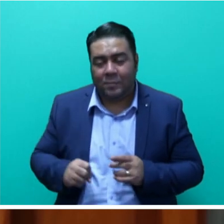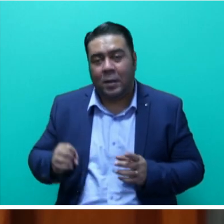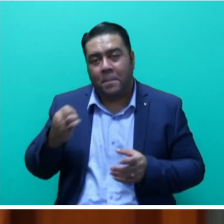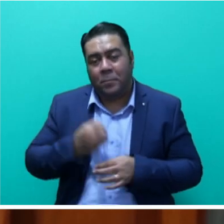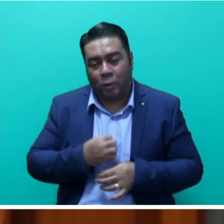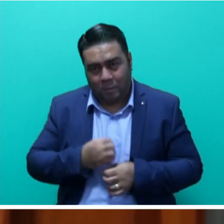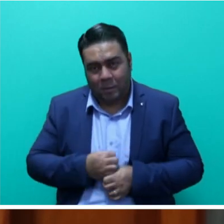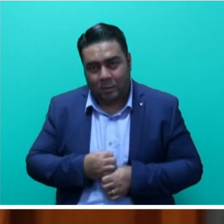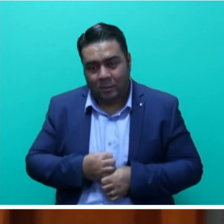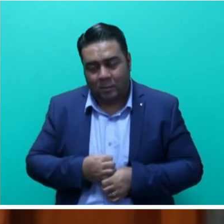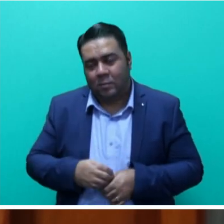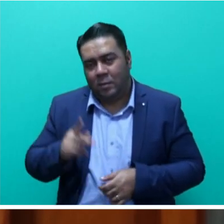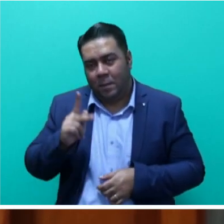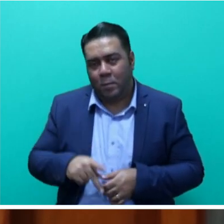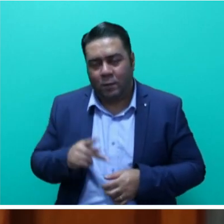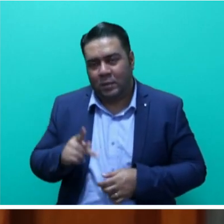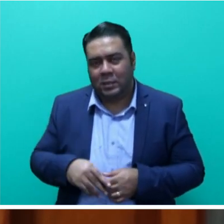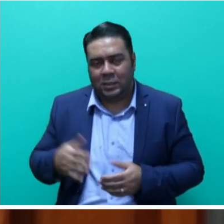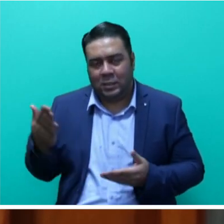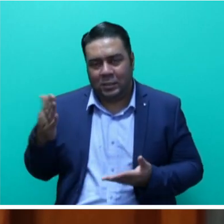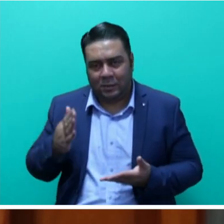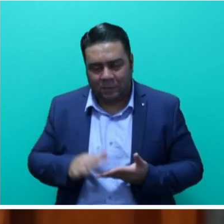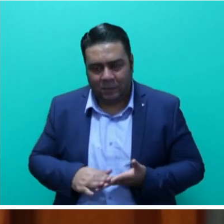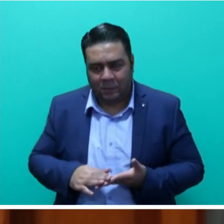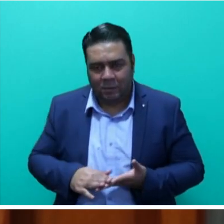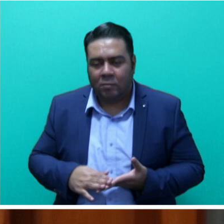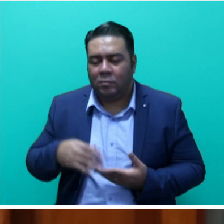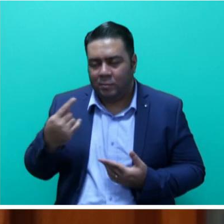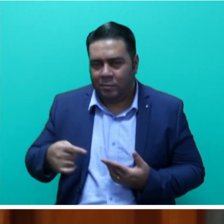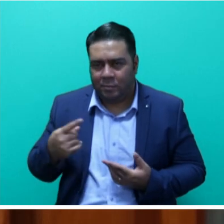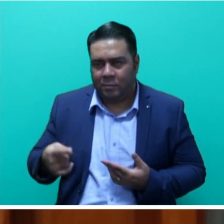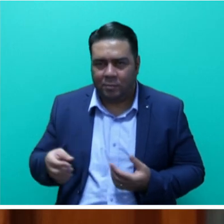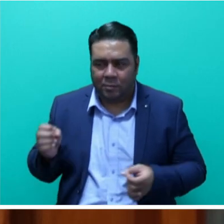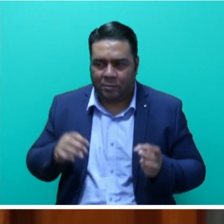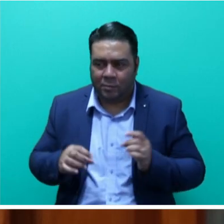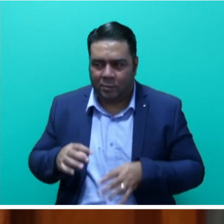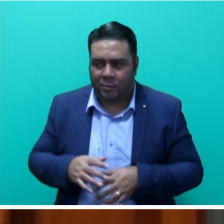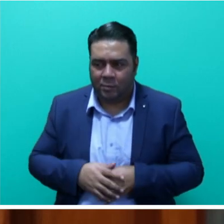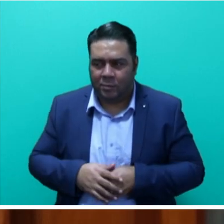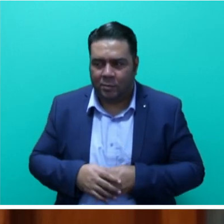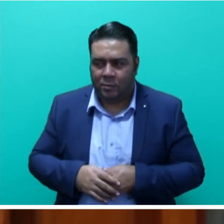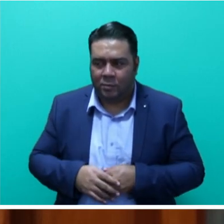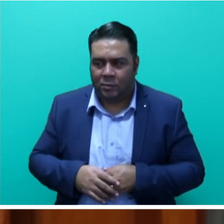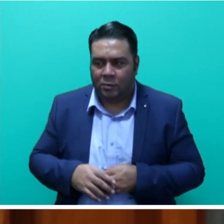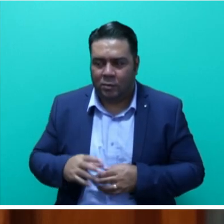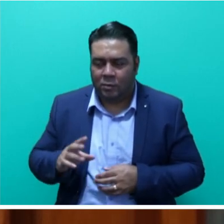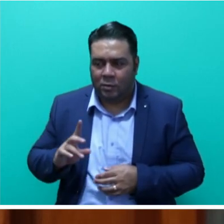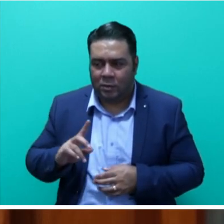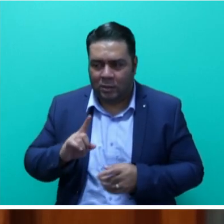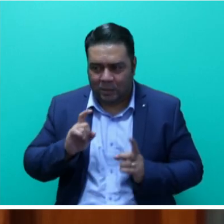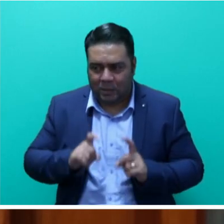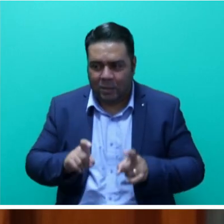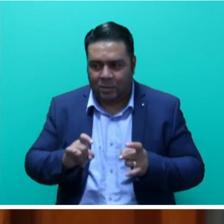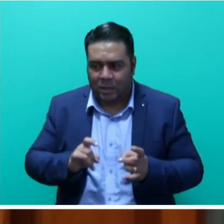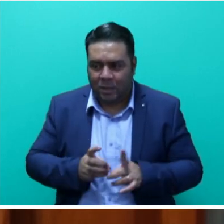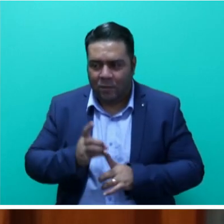and poverty alleviation and contribute to achieving sustainable development goals. Mr. Speaker,